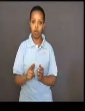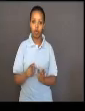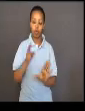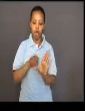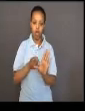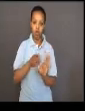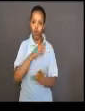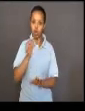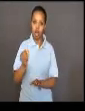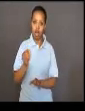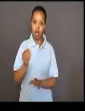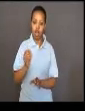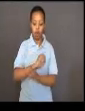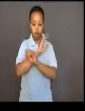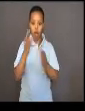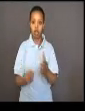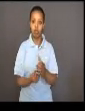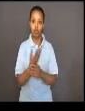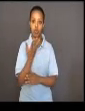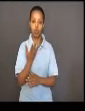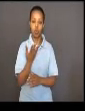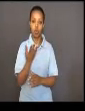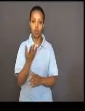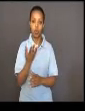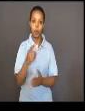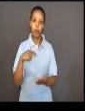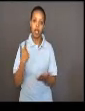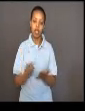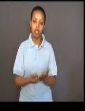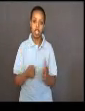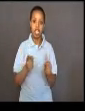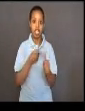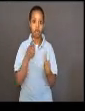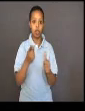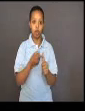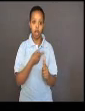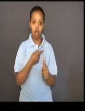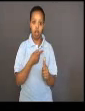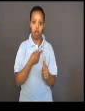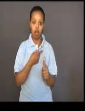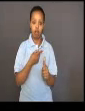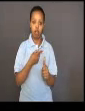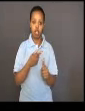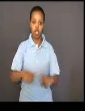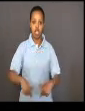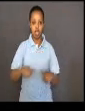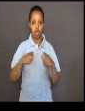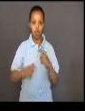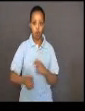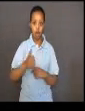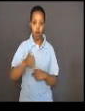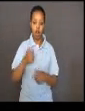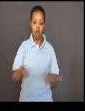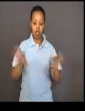the light source are thought to be the first building blocks necessary for